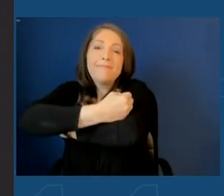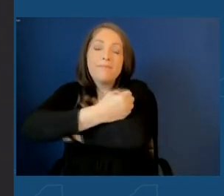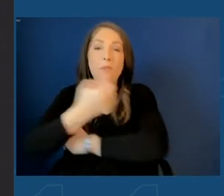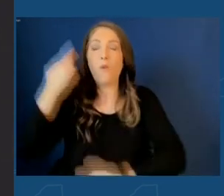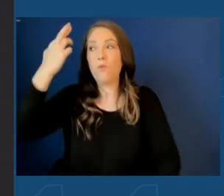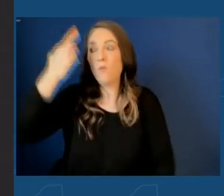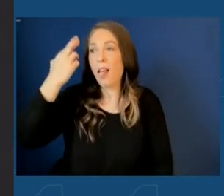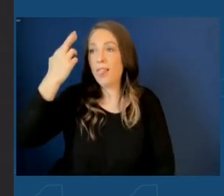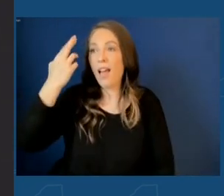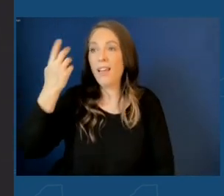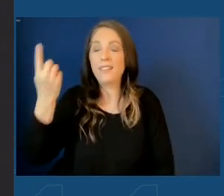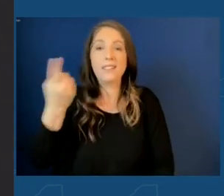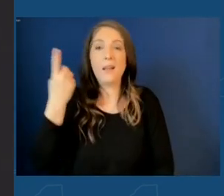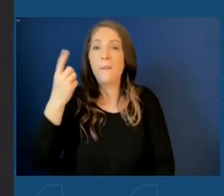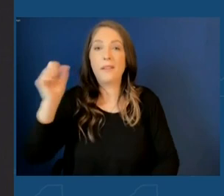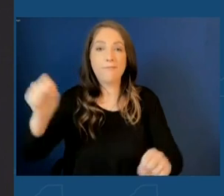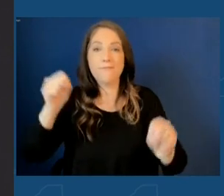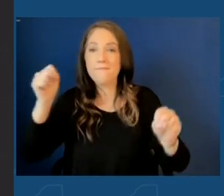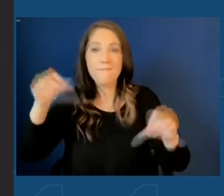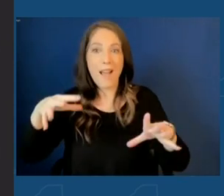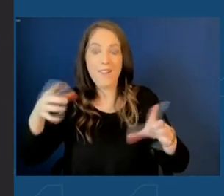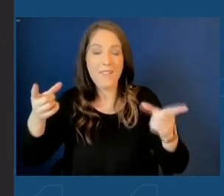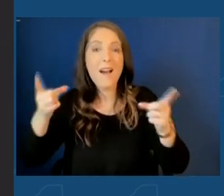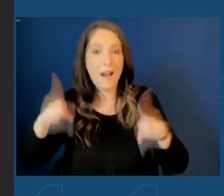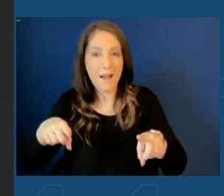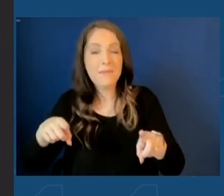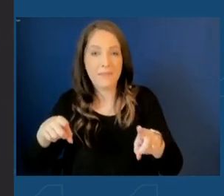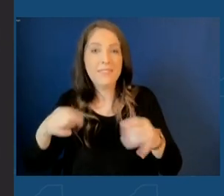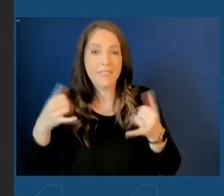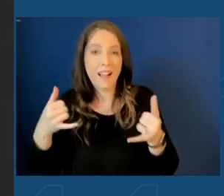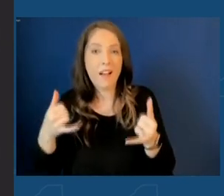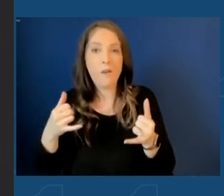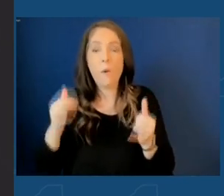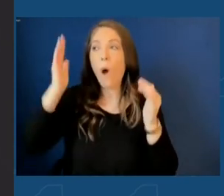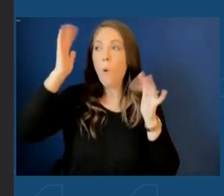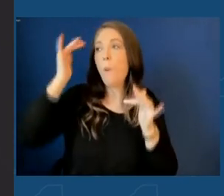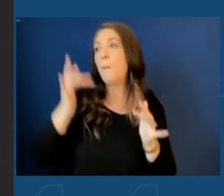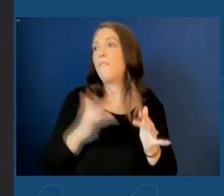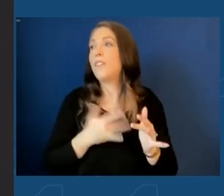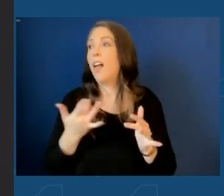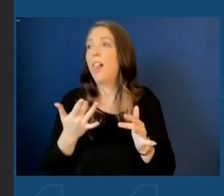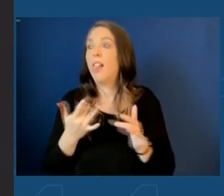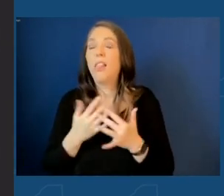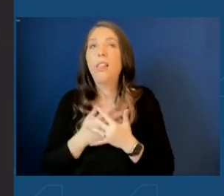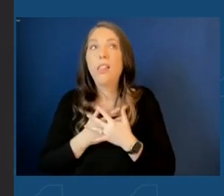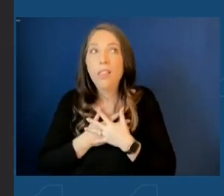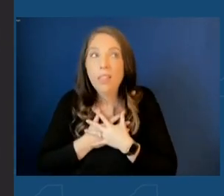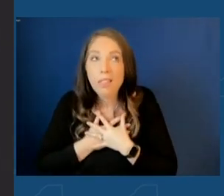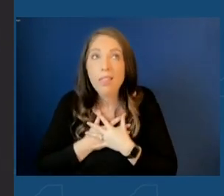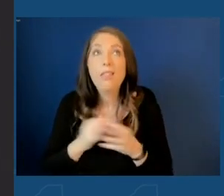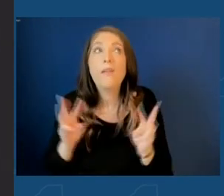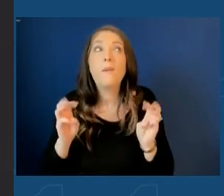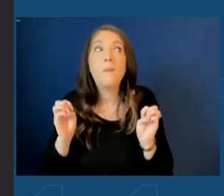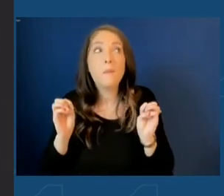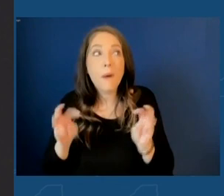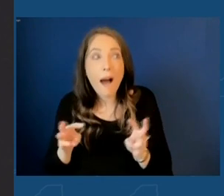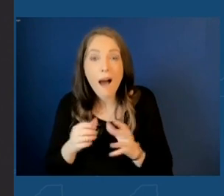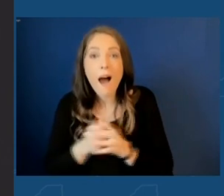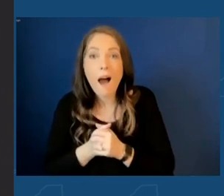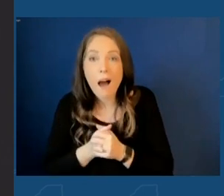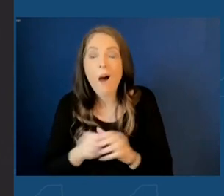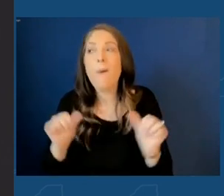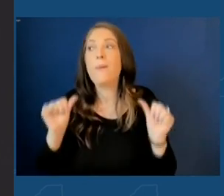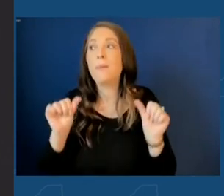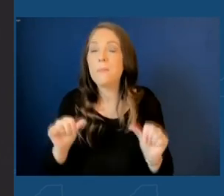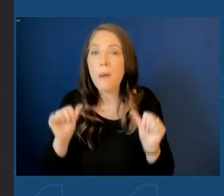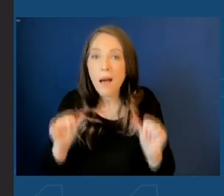something magical was happening here. And I hope you feel that same sense of awe and wonder that we all feel here about the possibilities that